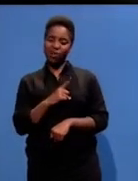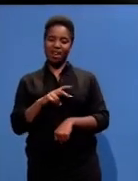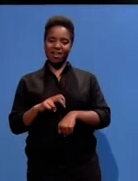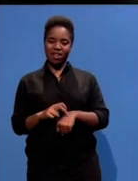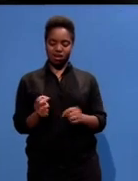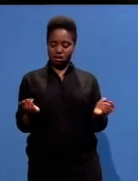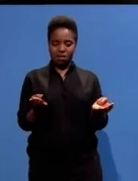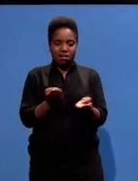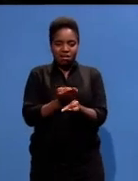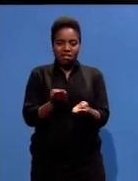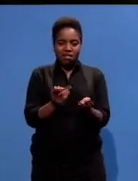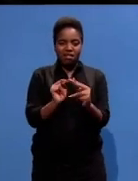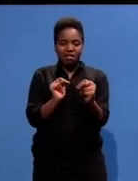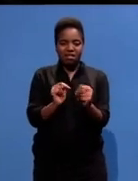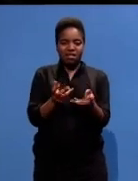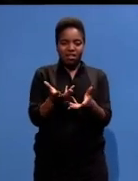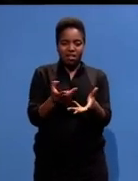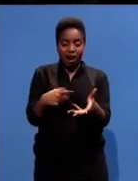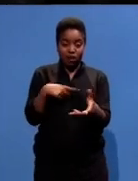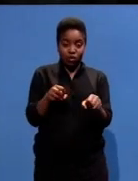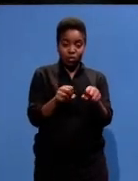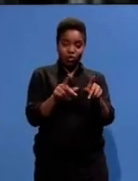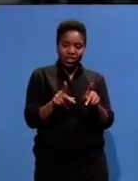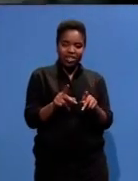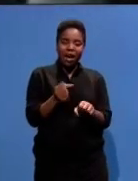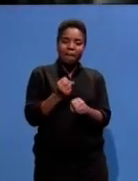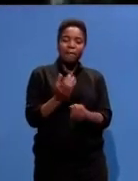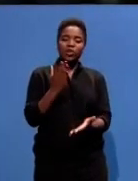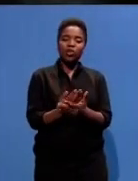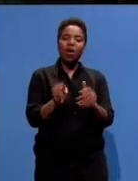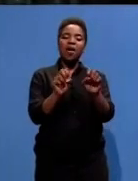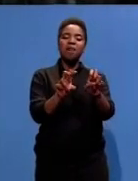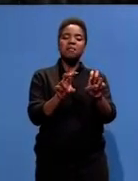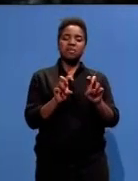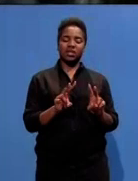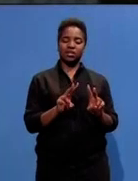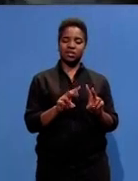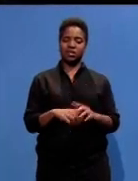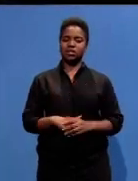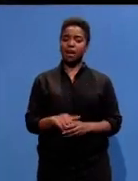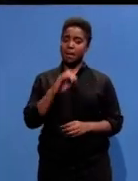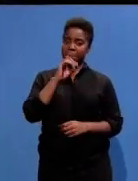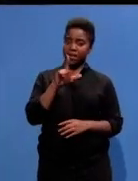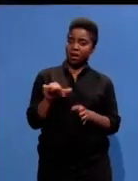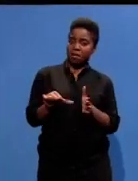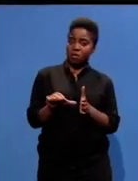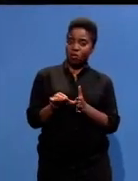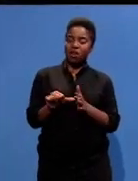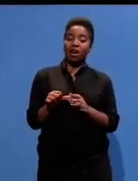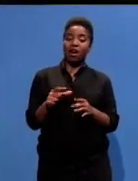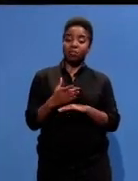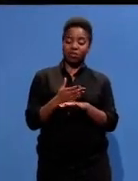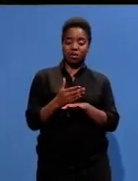grasped the opportunity to bring peace, to reduce bloodshed. So was then to unify post